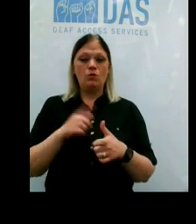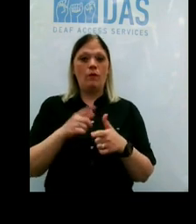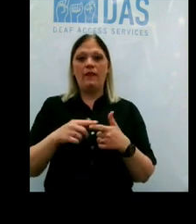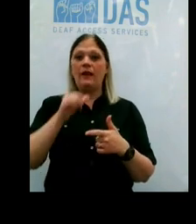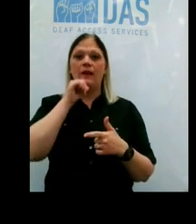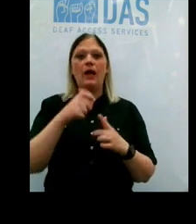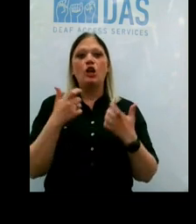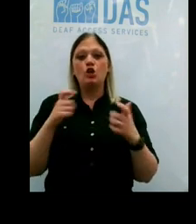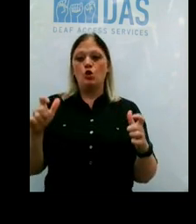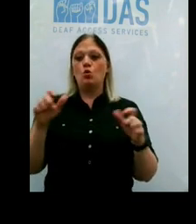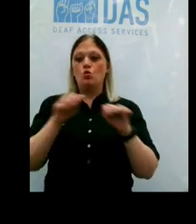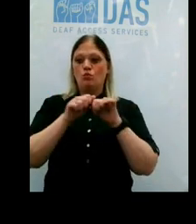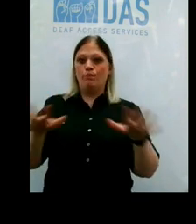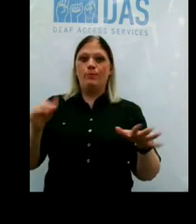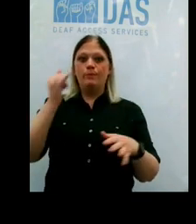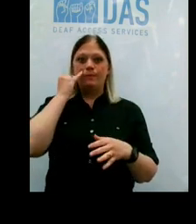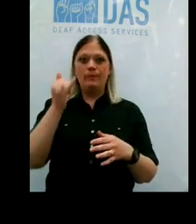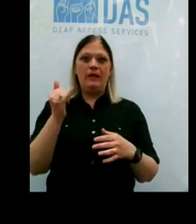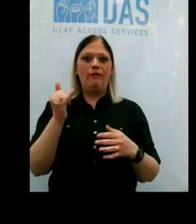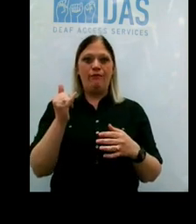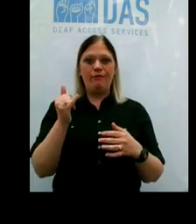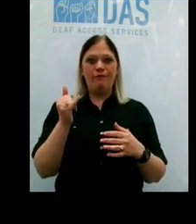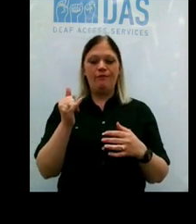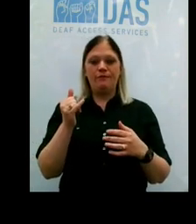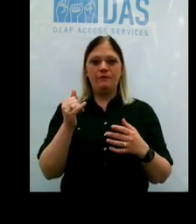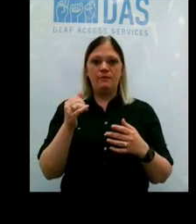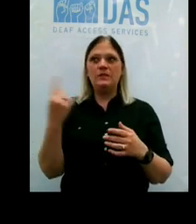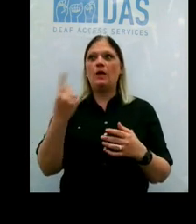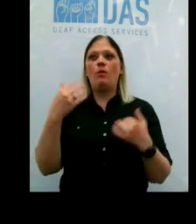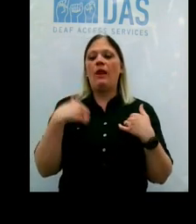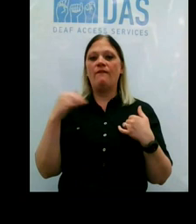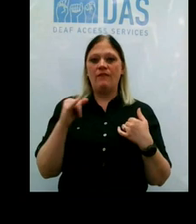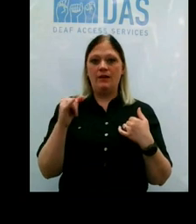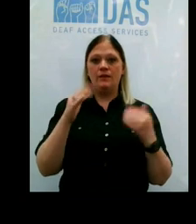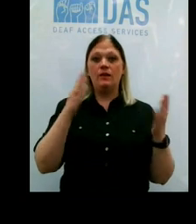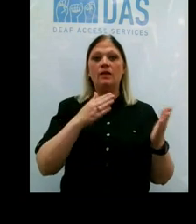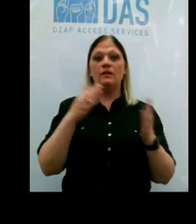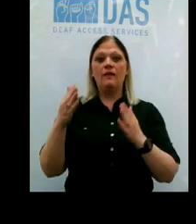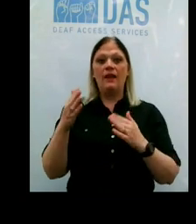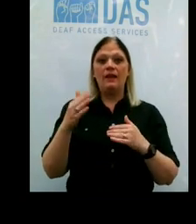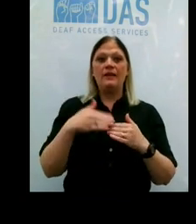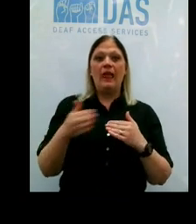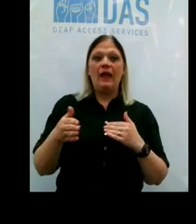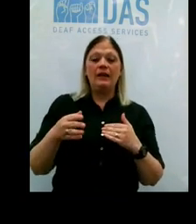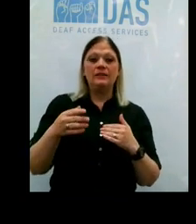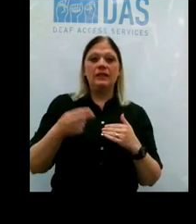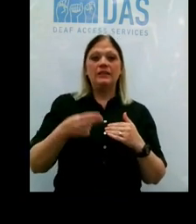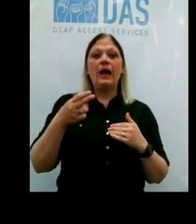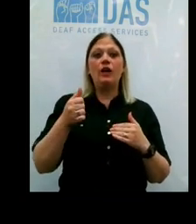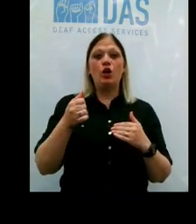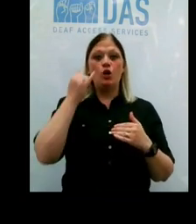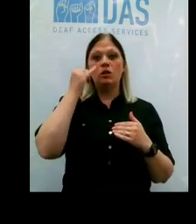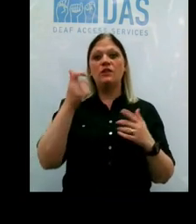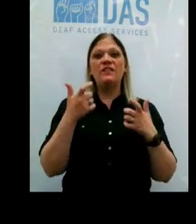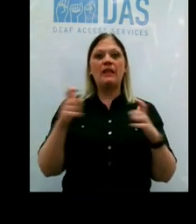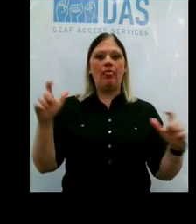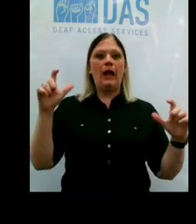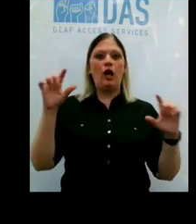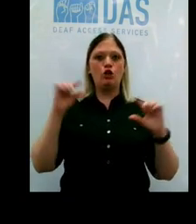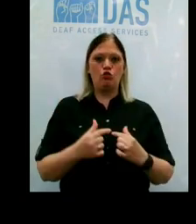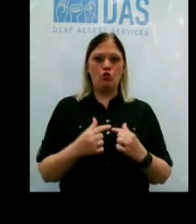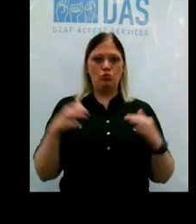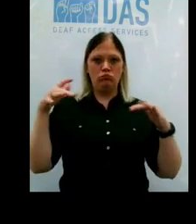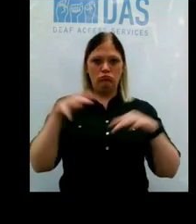The next lowest risk, and it's actually starting to get high, is when people have large group gatherings.